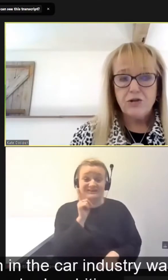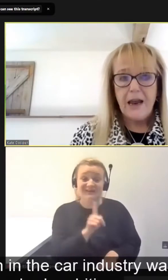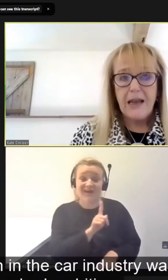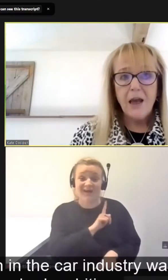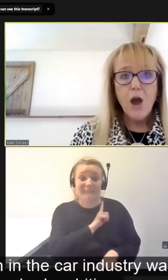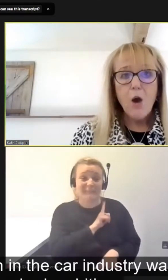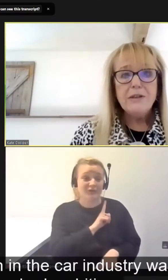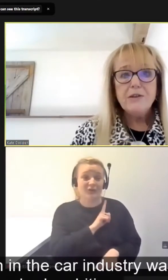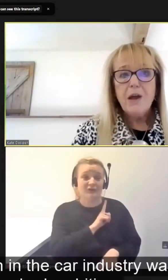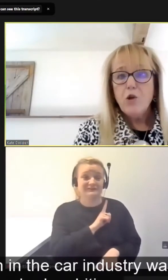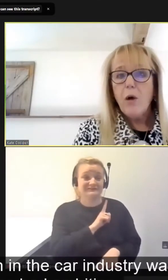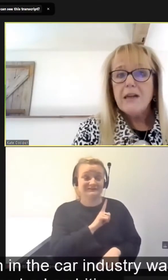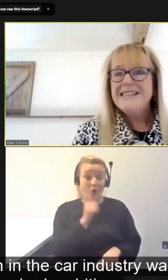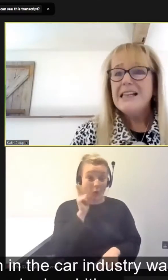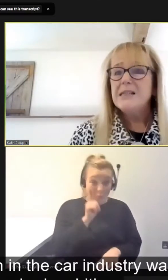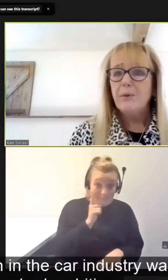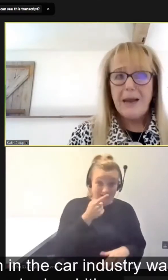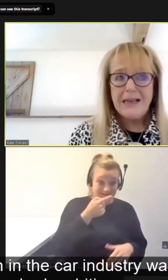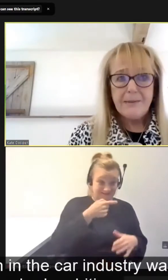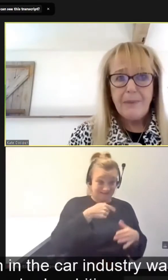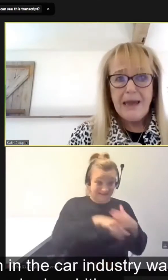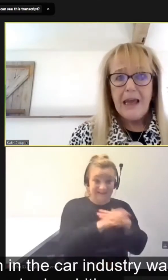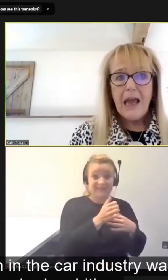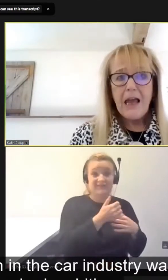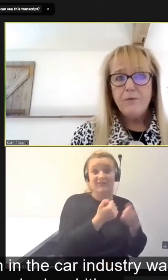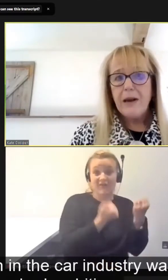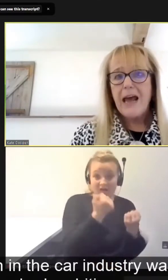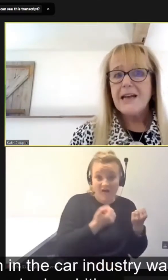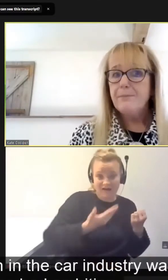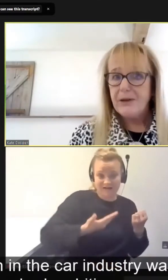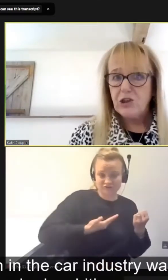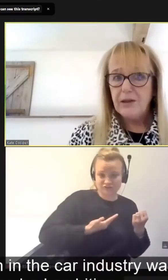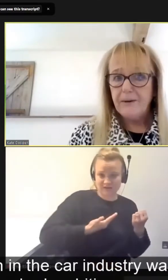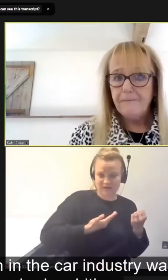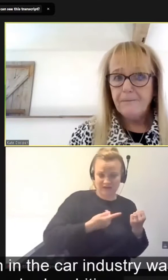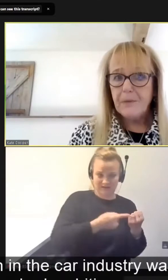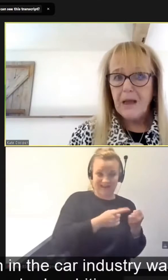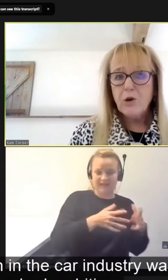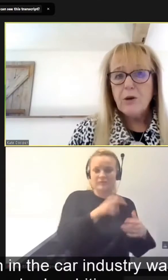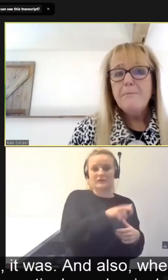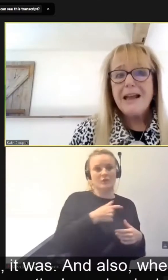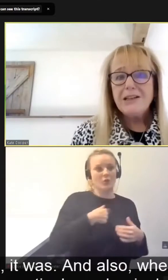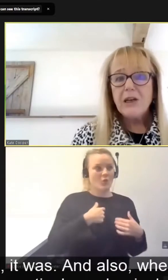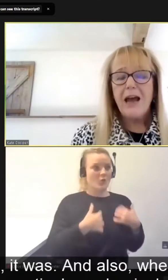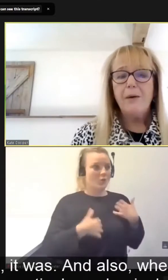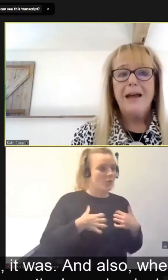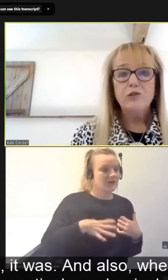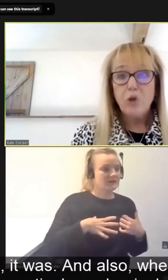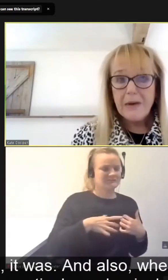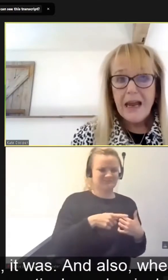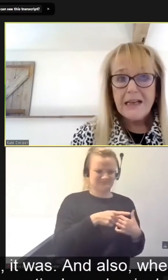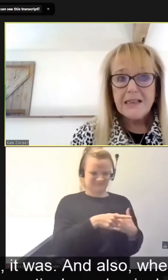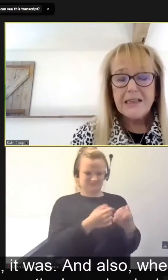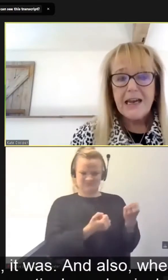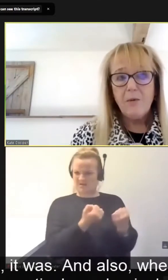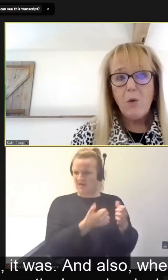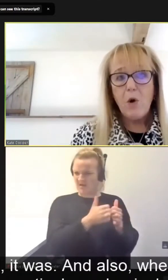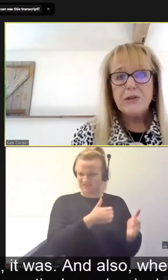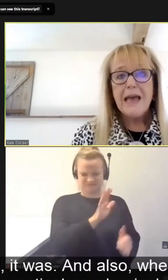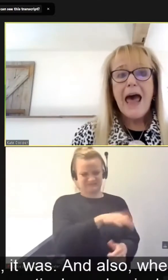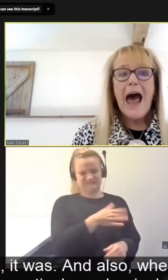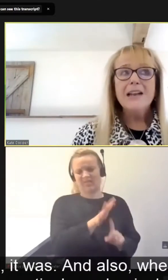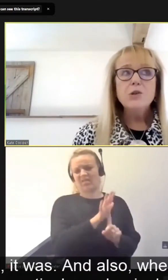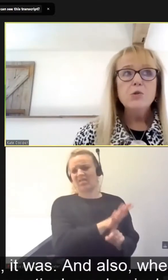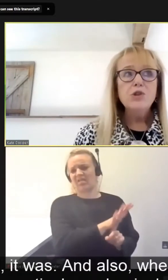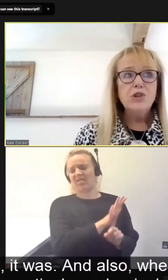industry was not a sensible place to be if one had ambition. You can imagine how male dominated it